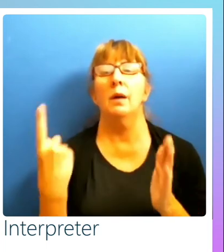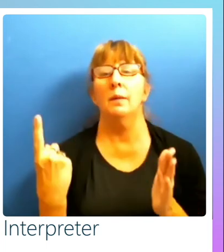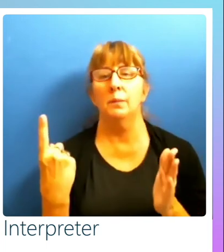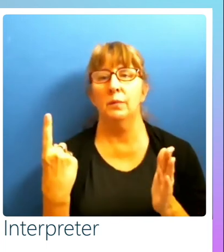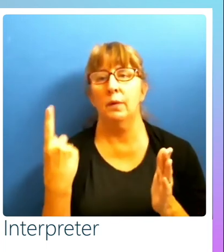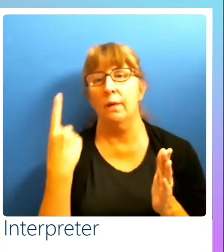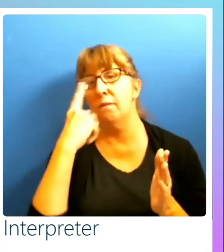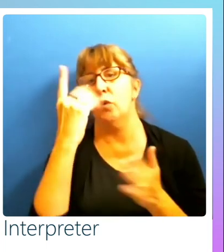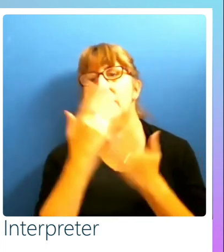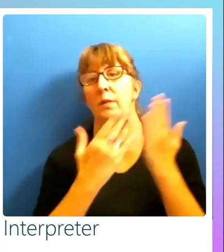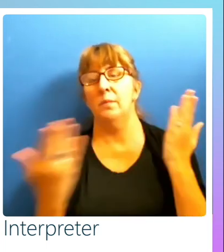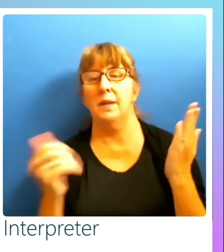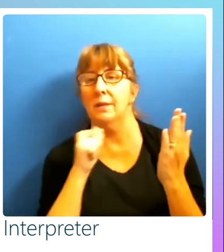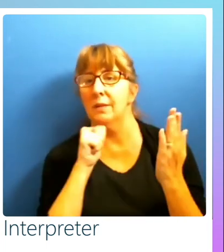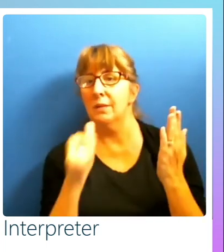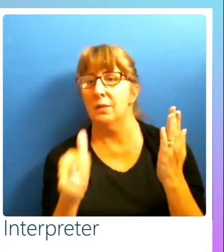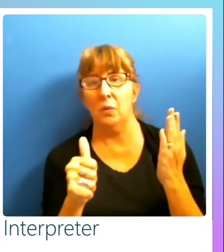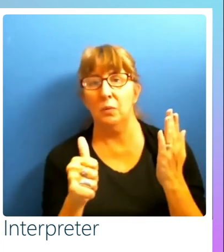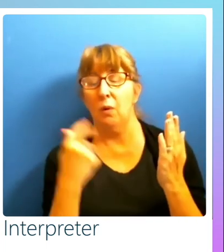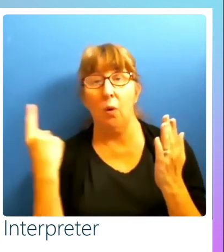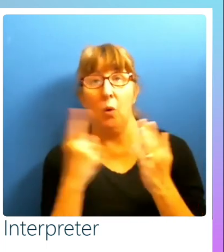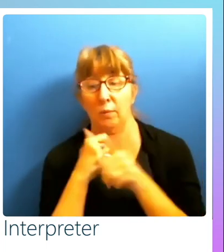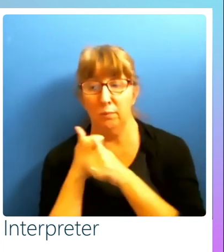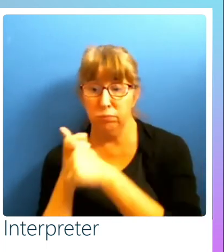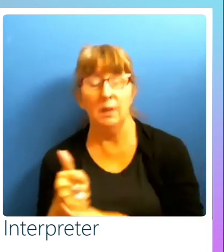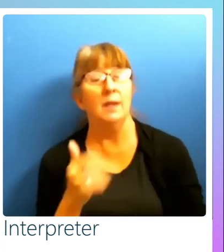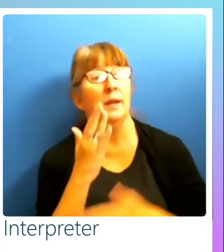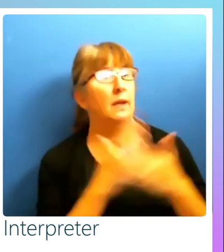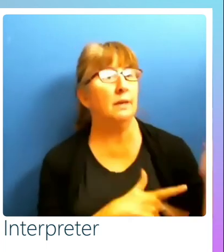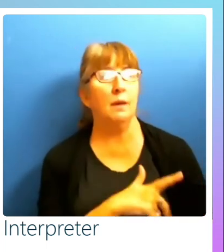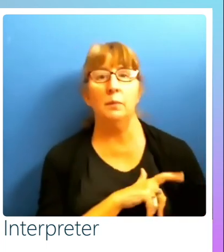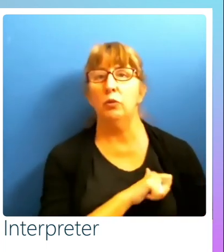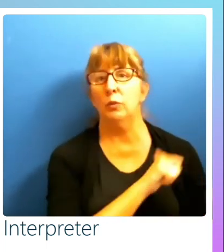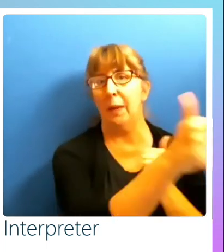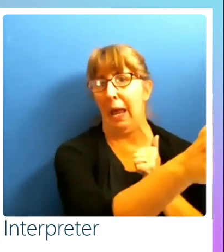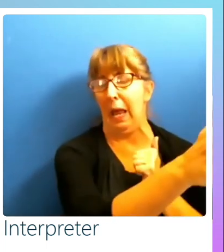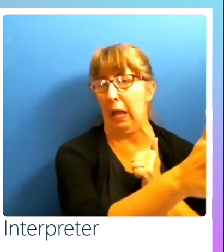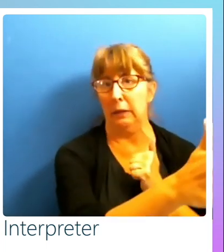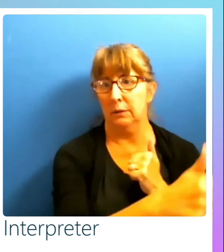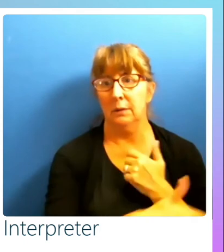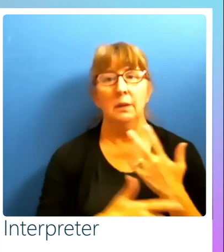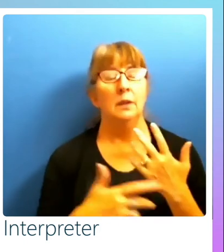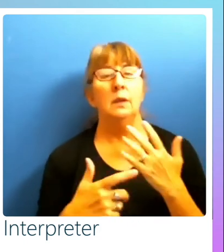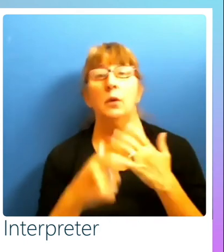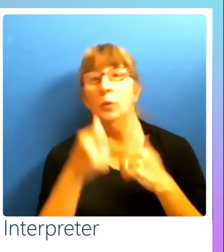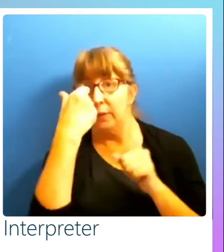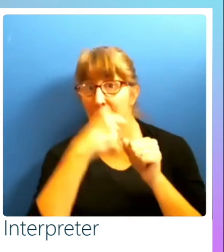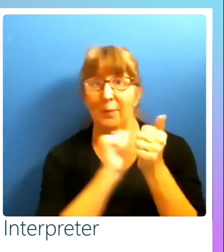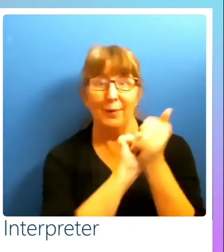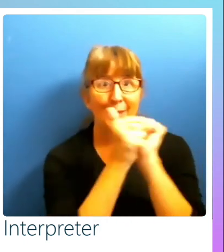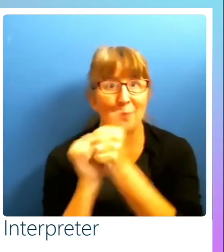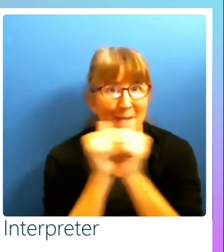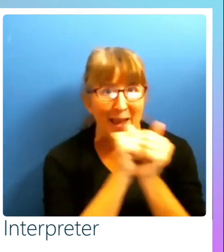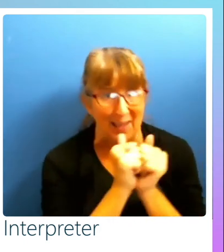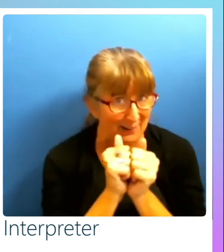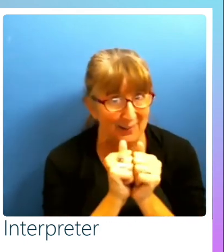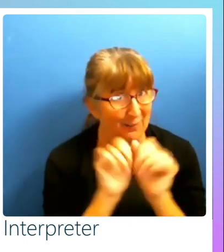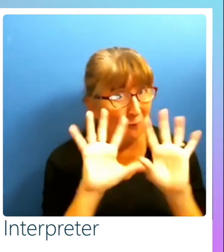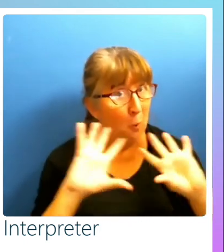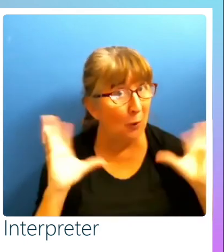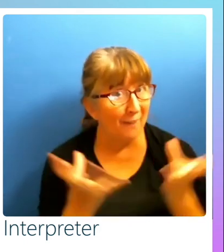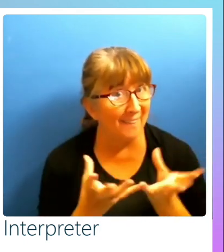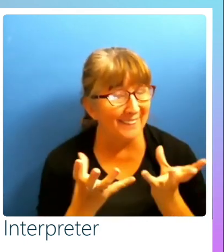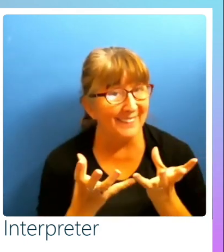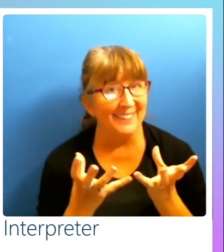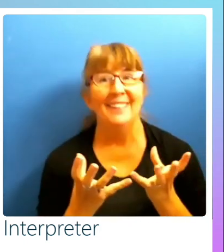for some things don't go all the way to WCAG, some things, you know, blast right on past it. Remember, it's a competitive advantage world. This is becoming a competitive